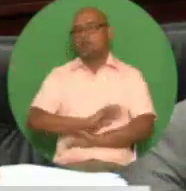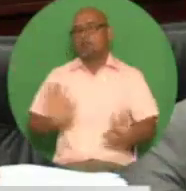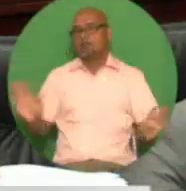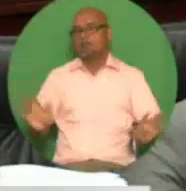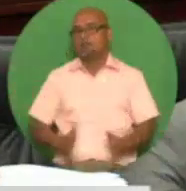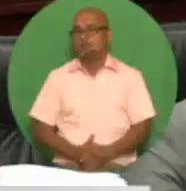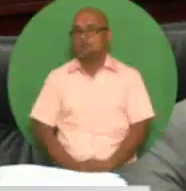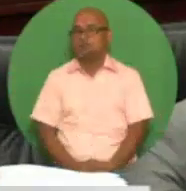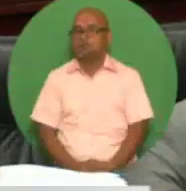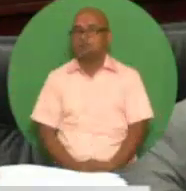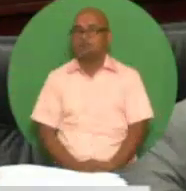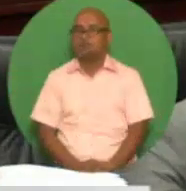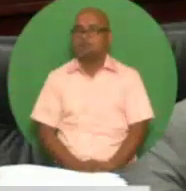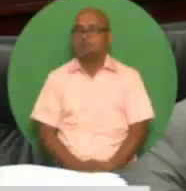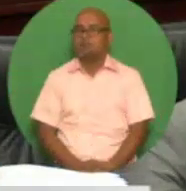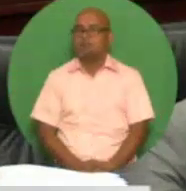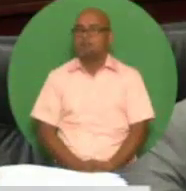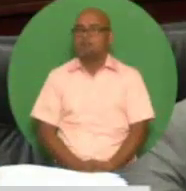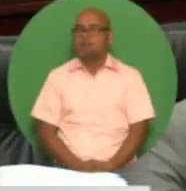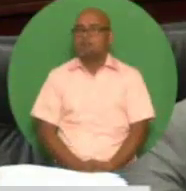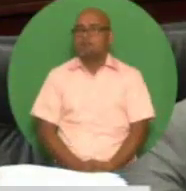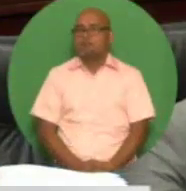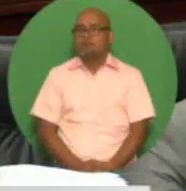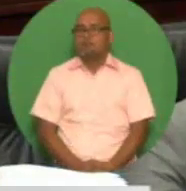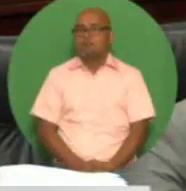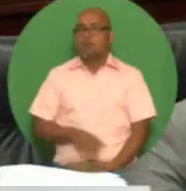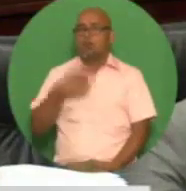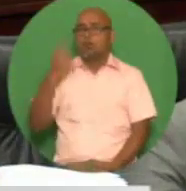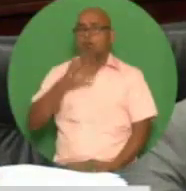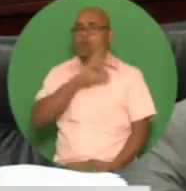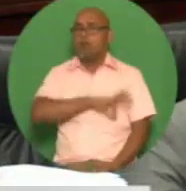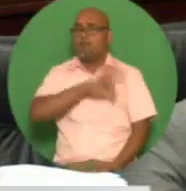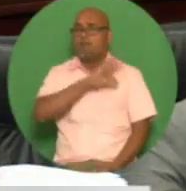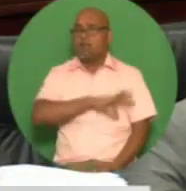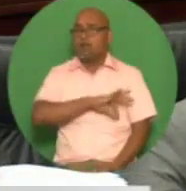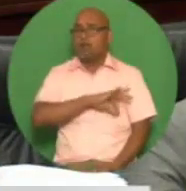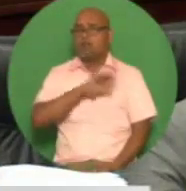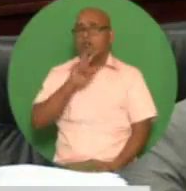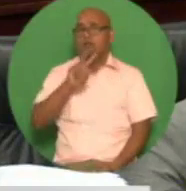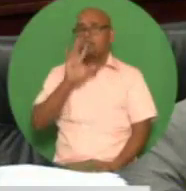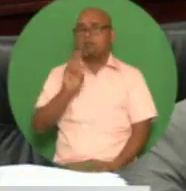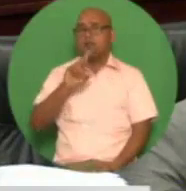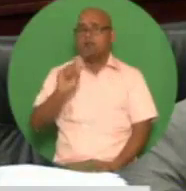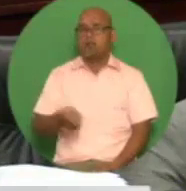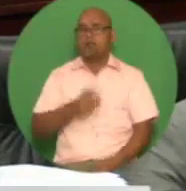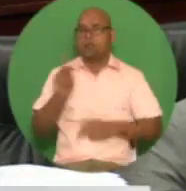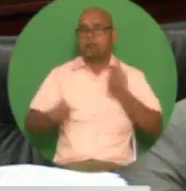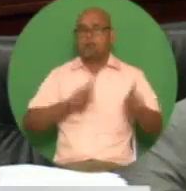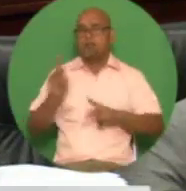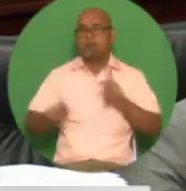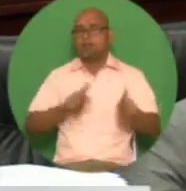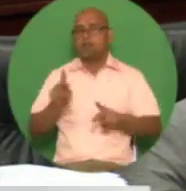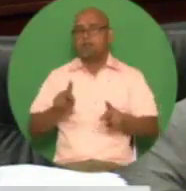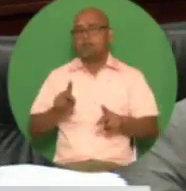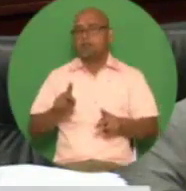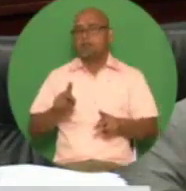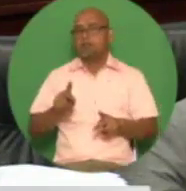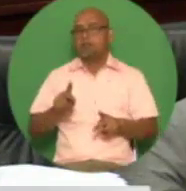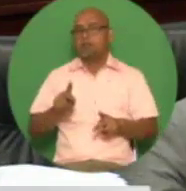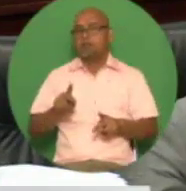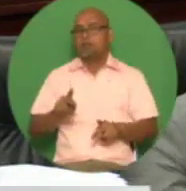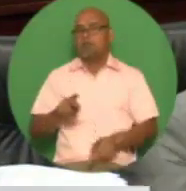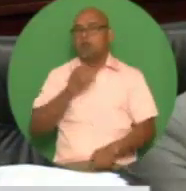from speaker this measure will not only benefit 27 263 elderly individuals